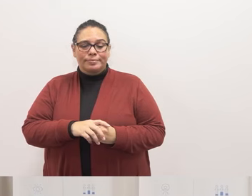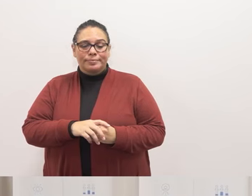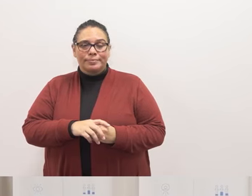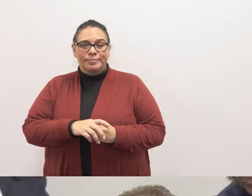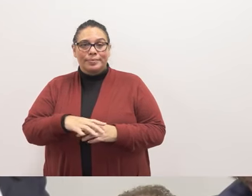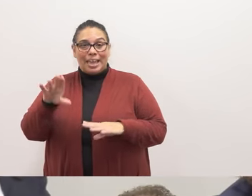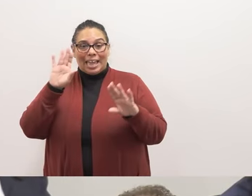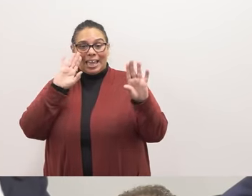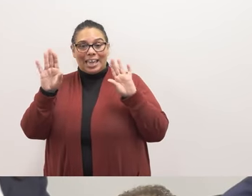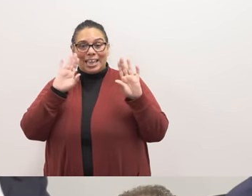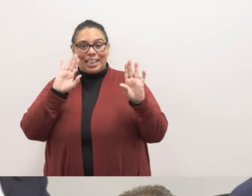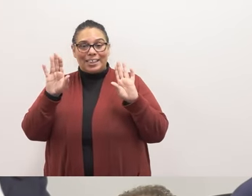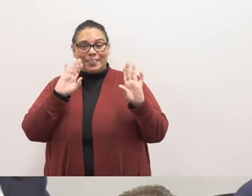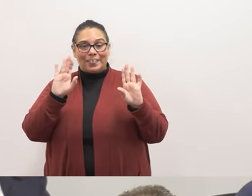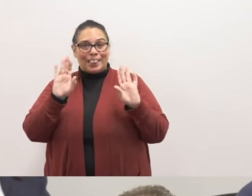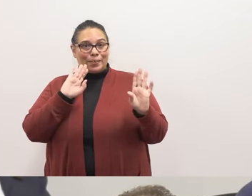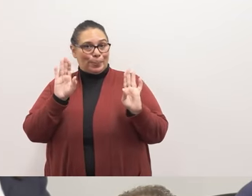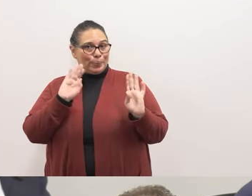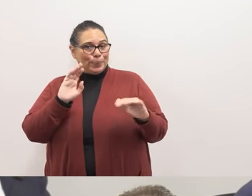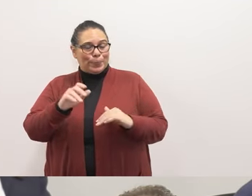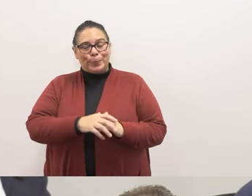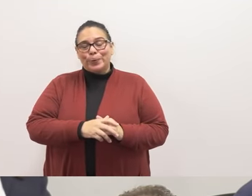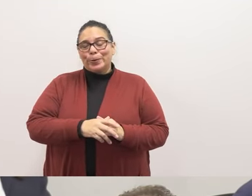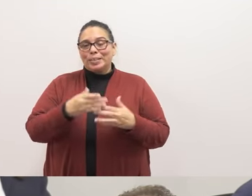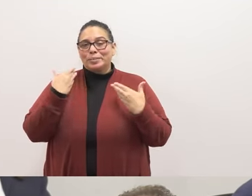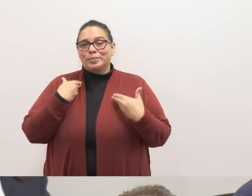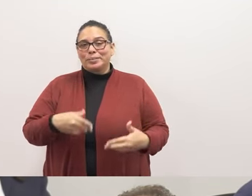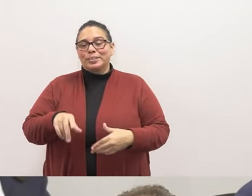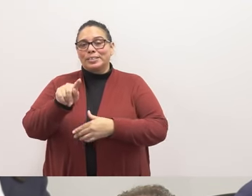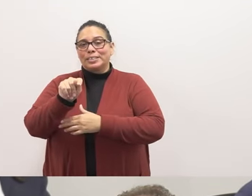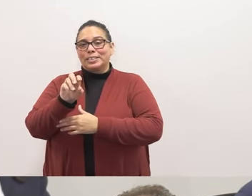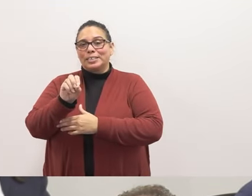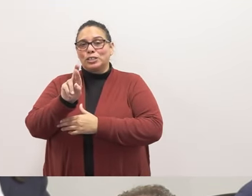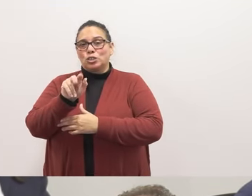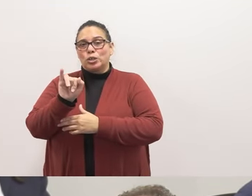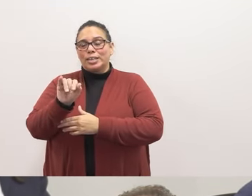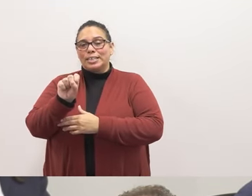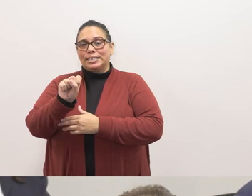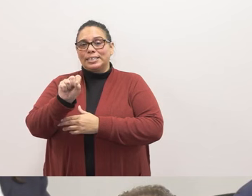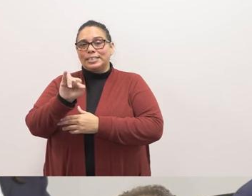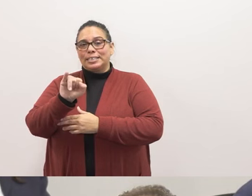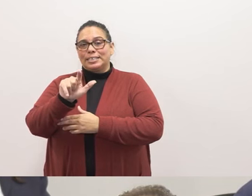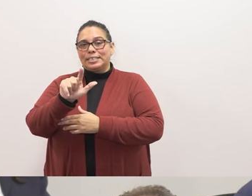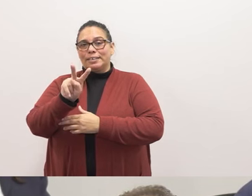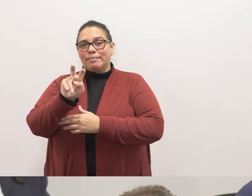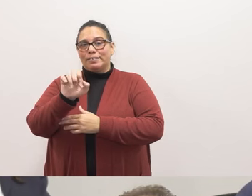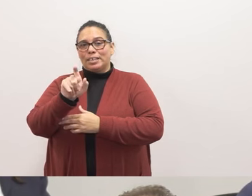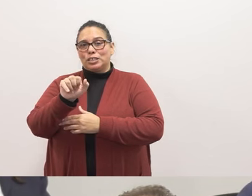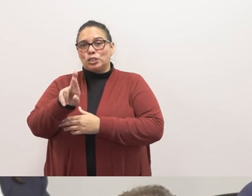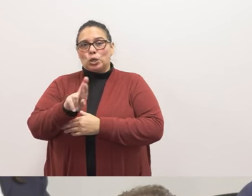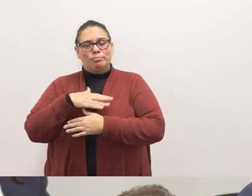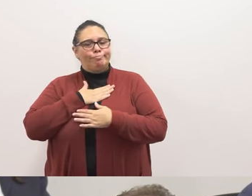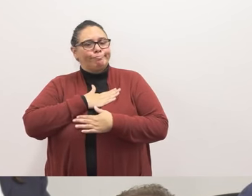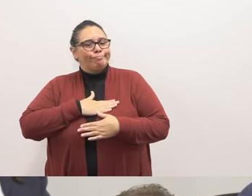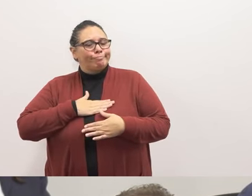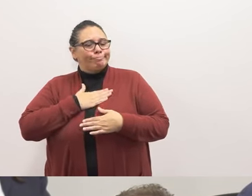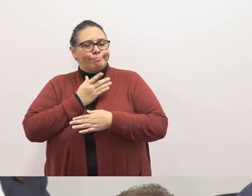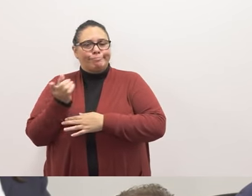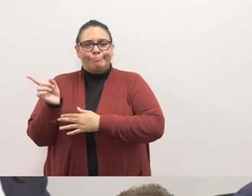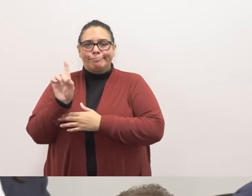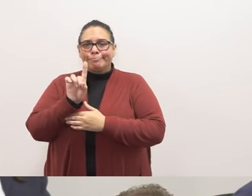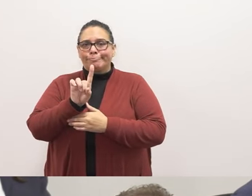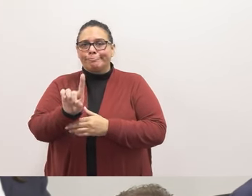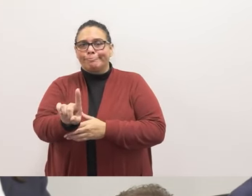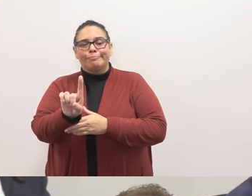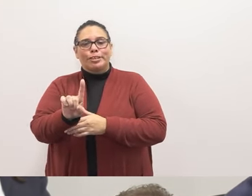Hello, hello, hello. Uh, my name is Tori Sylvester, and it is a pleasure to be here in front of all of you representing Sato Academy's Green